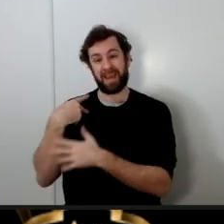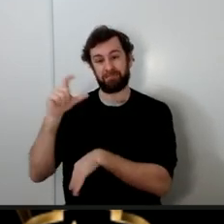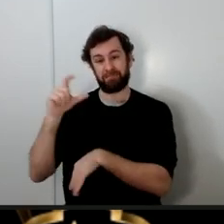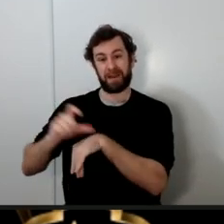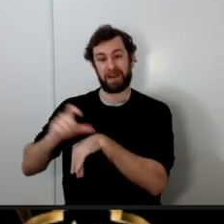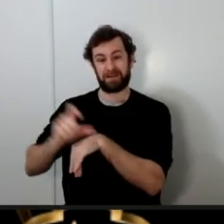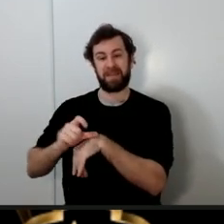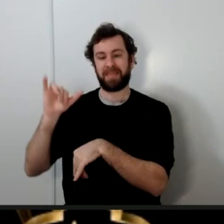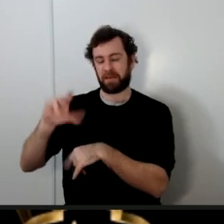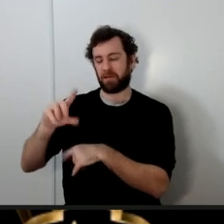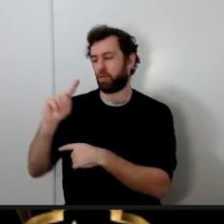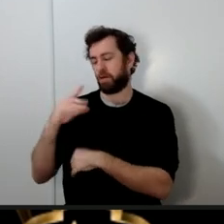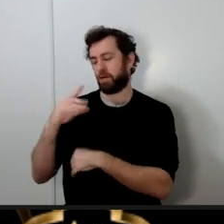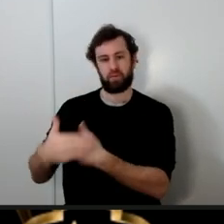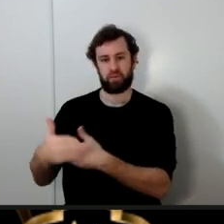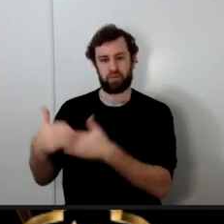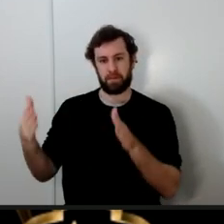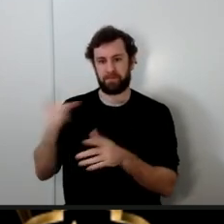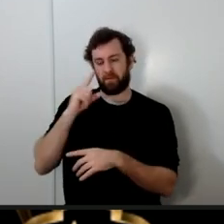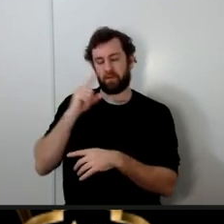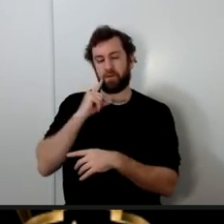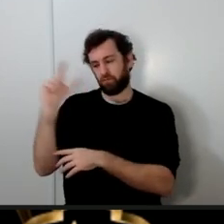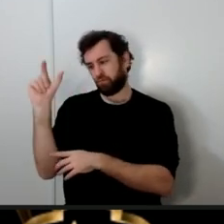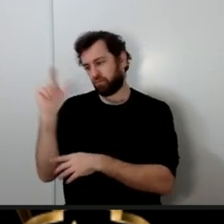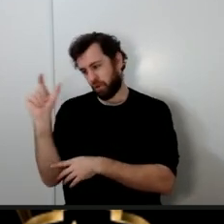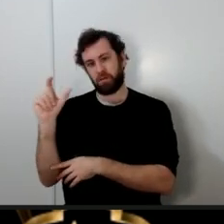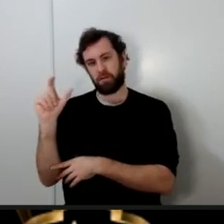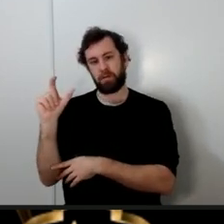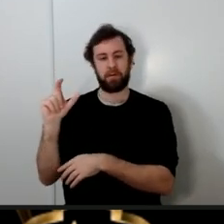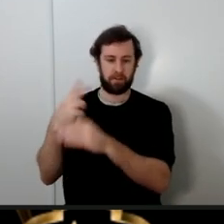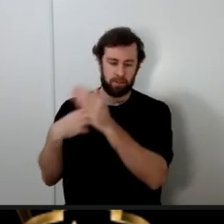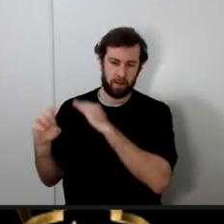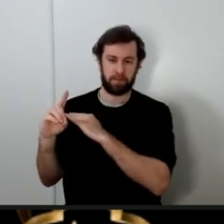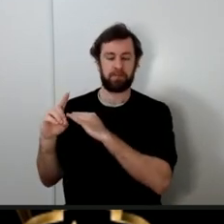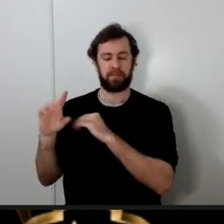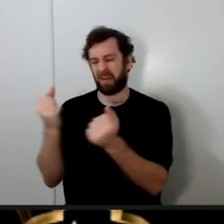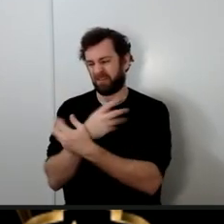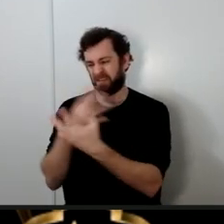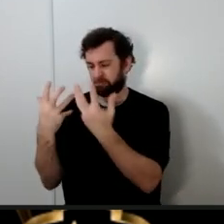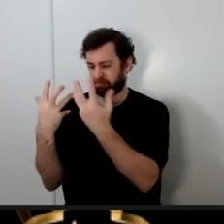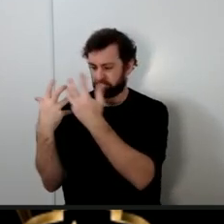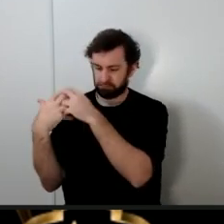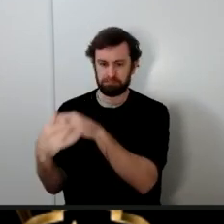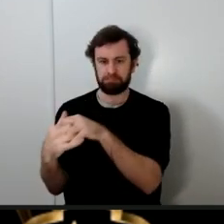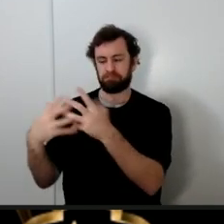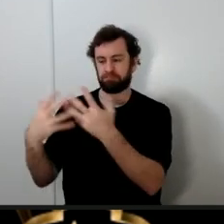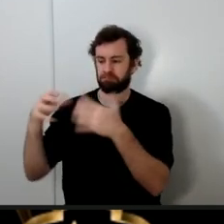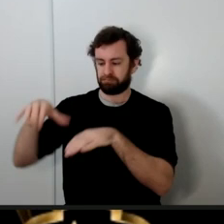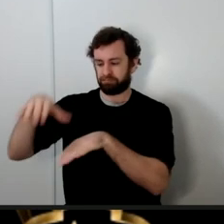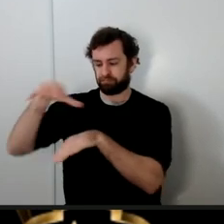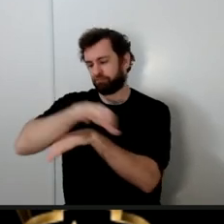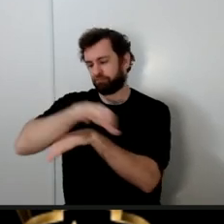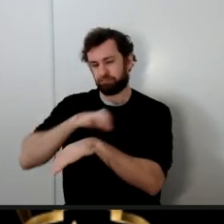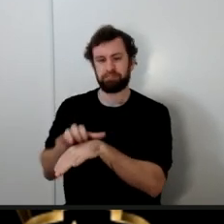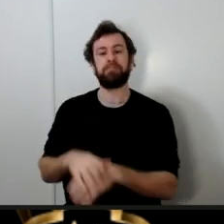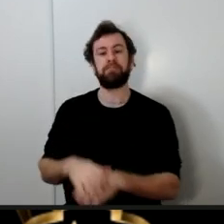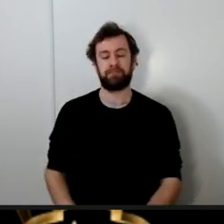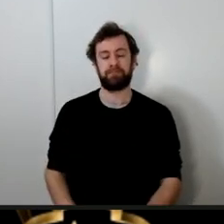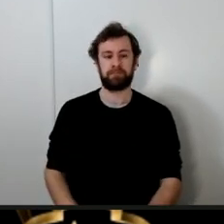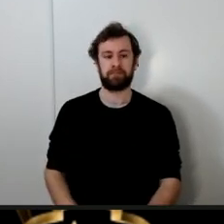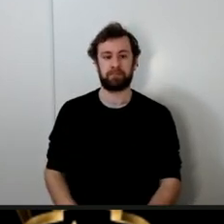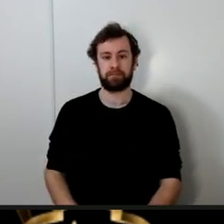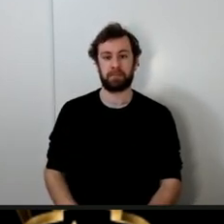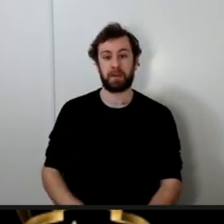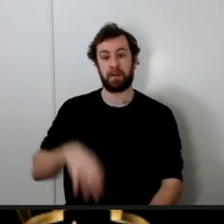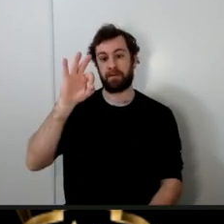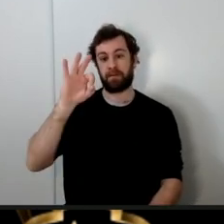of the Prophet and his wives and his daughter Lady Fatima were being constructed so when Lady Fatima married Imam Ali ibn Abi